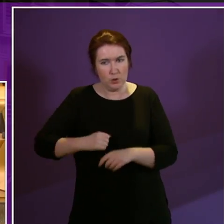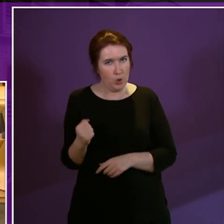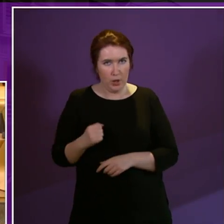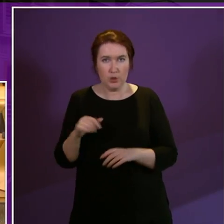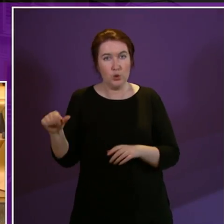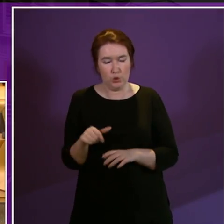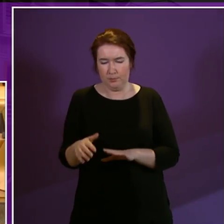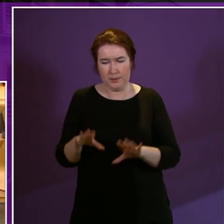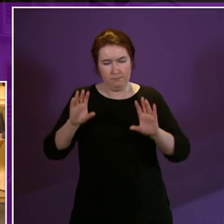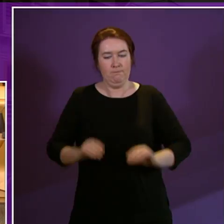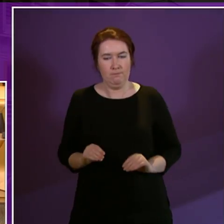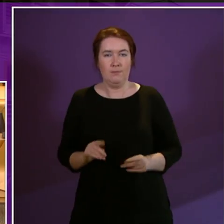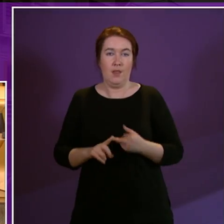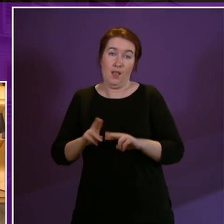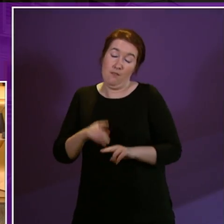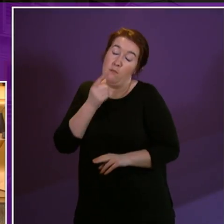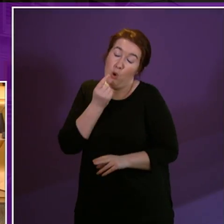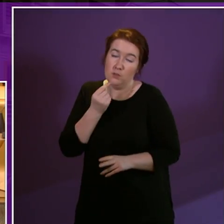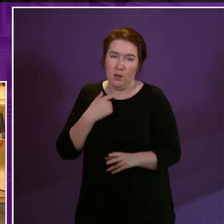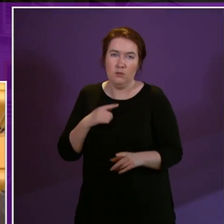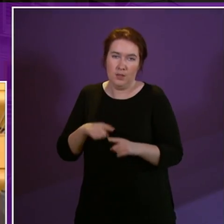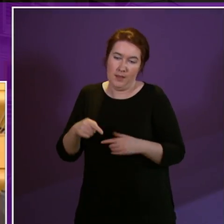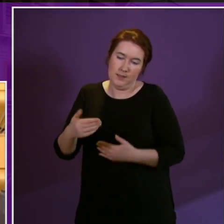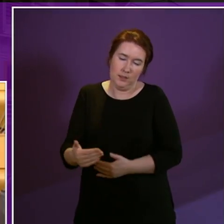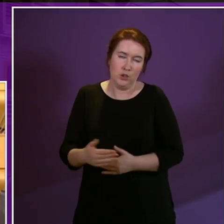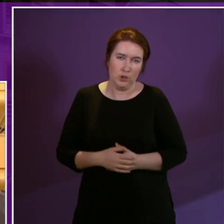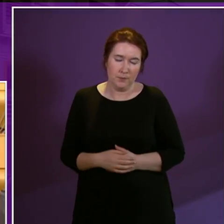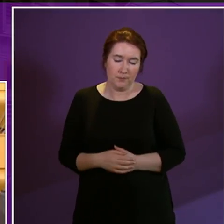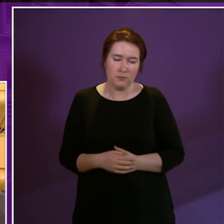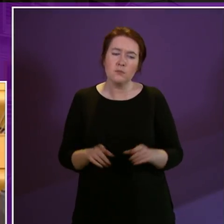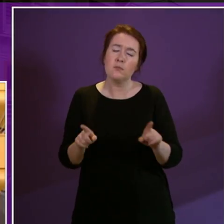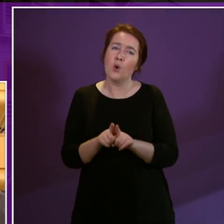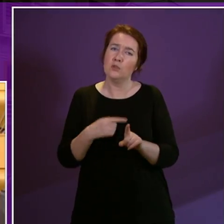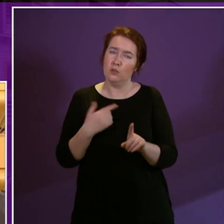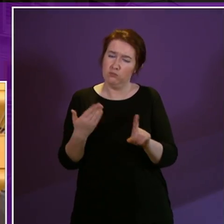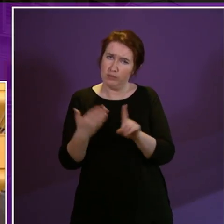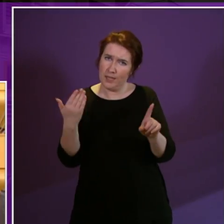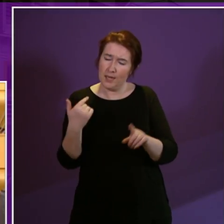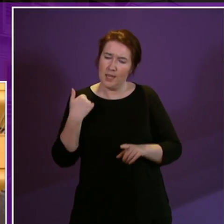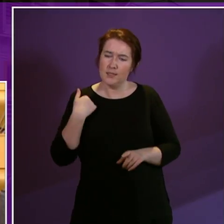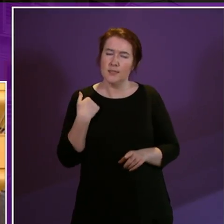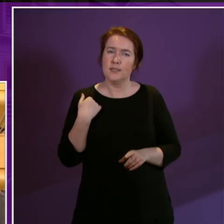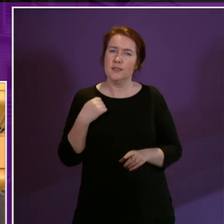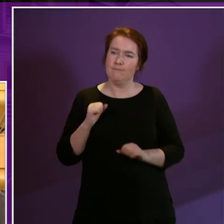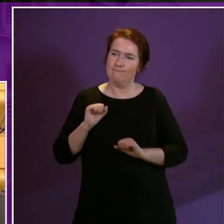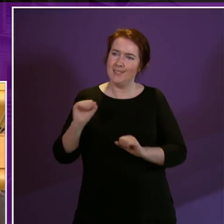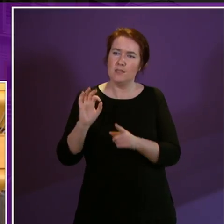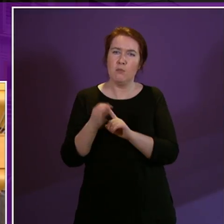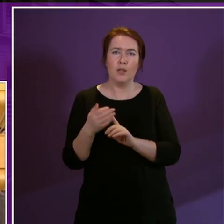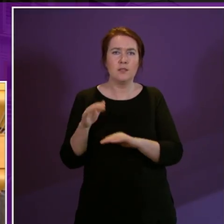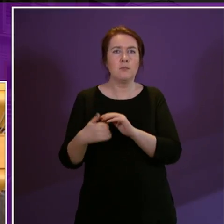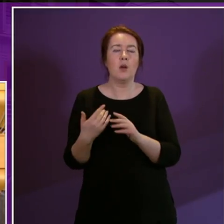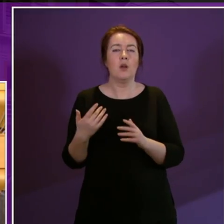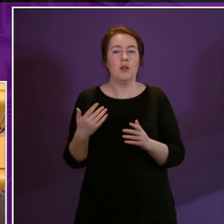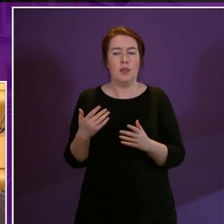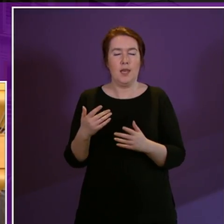and should be halted if that is at all possible at this stage and I recognise his point about the